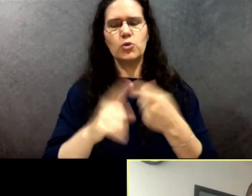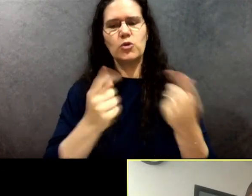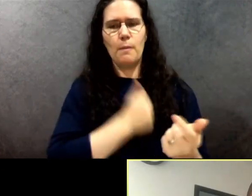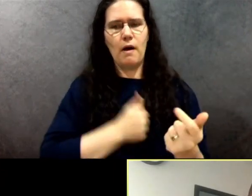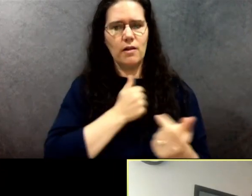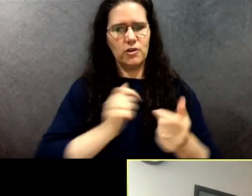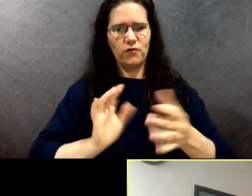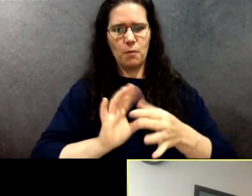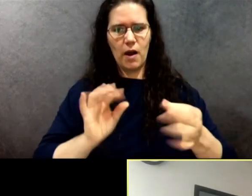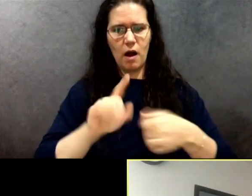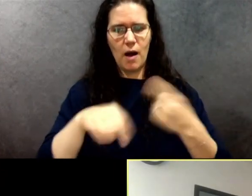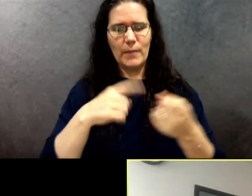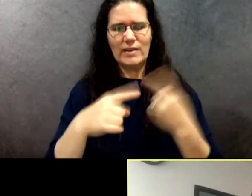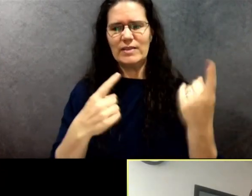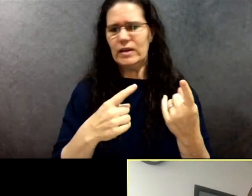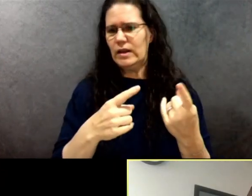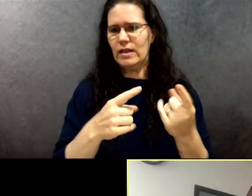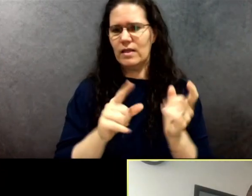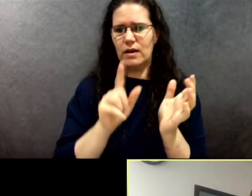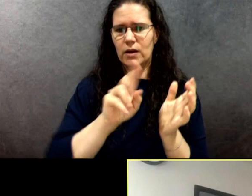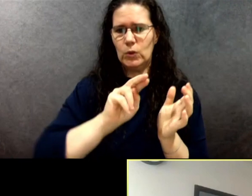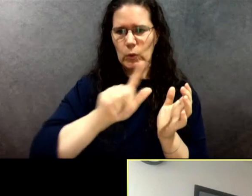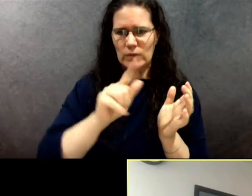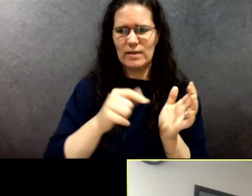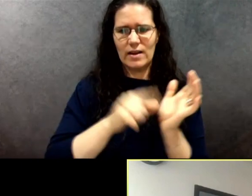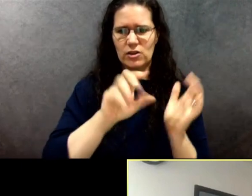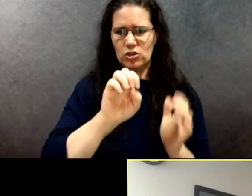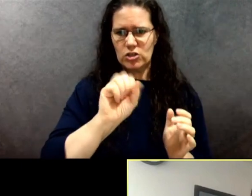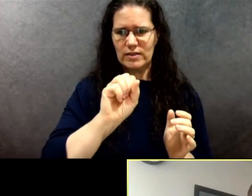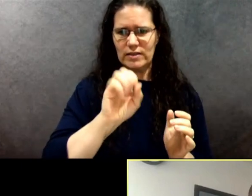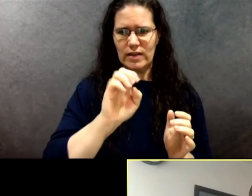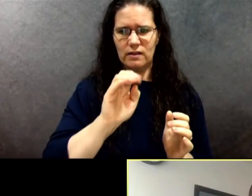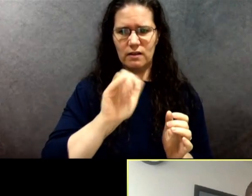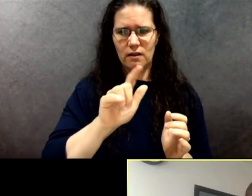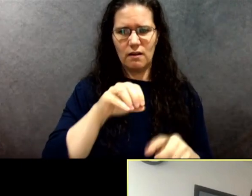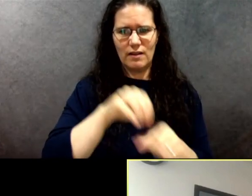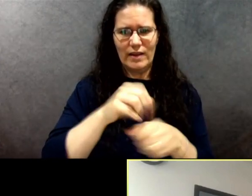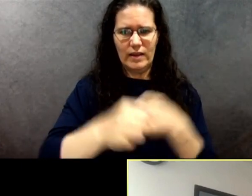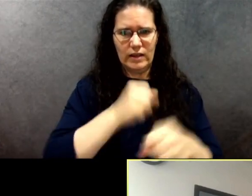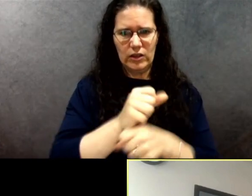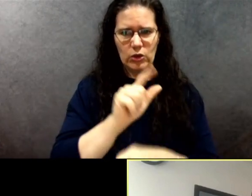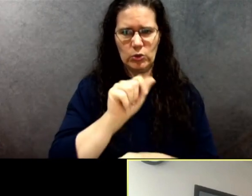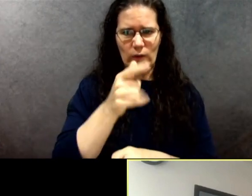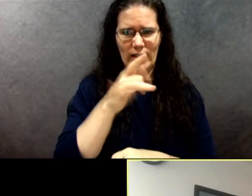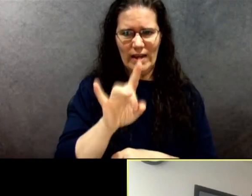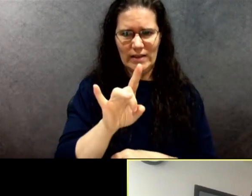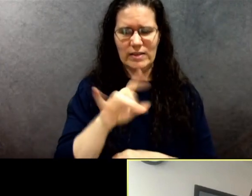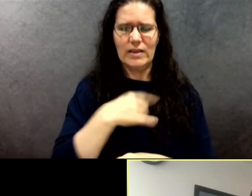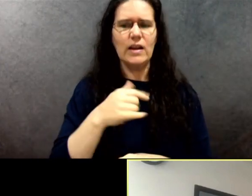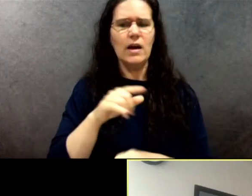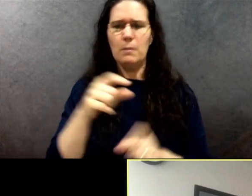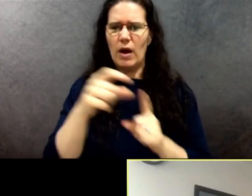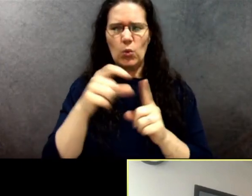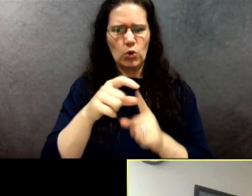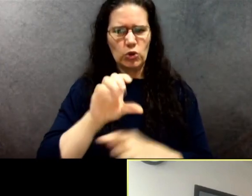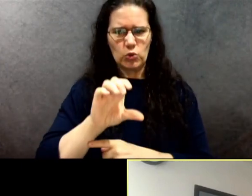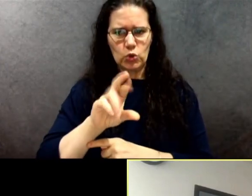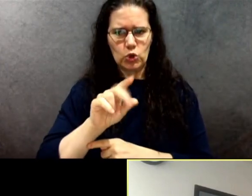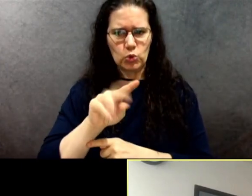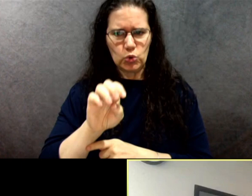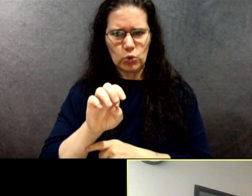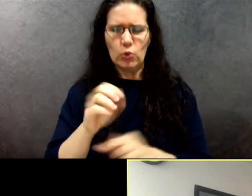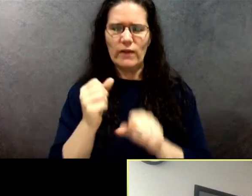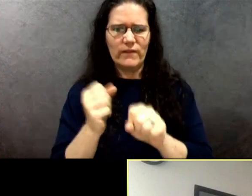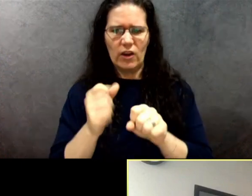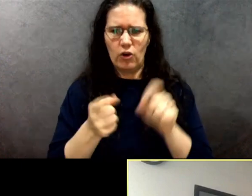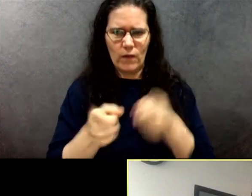in the MPA Central Magazine in 2018. My words were crude, highly offensive, and thoughtless. For this,